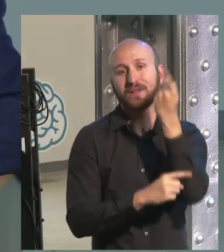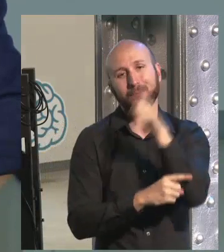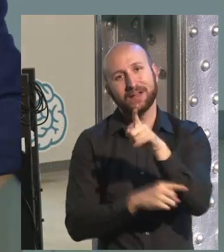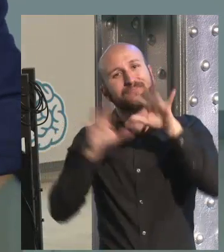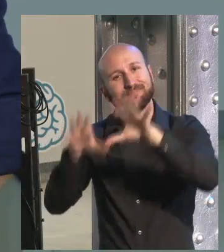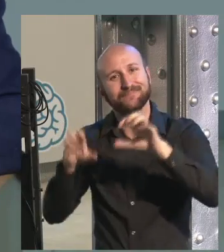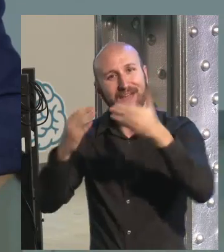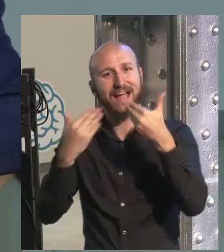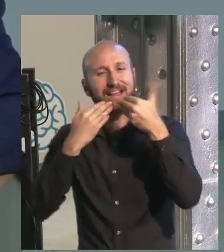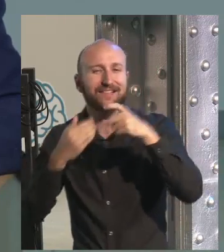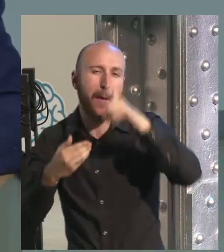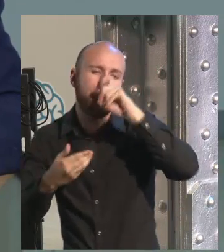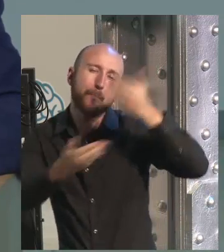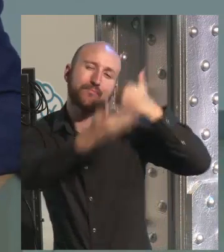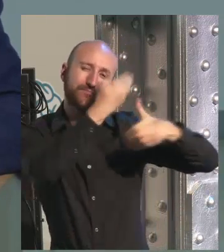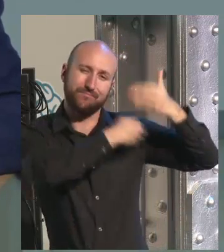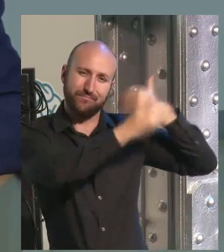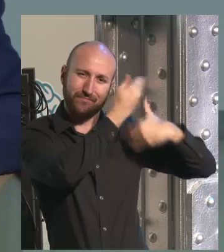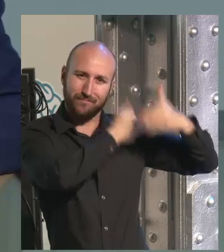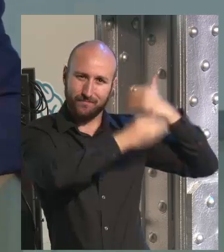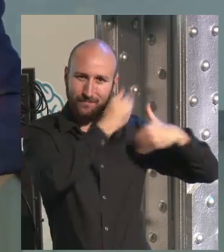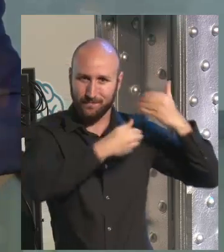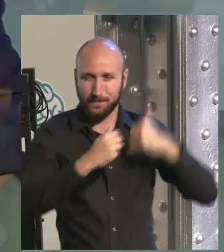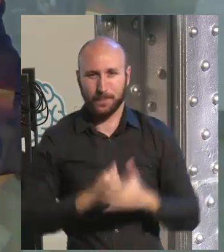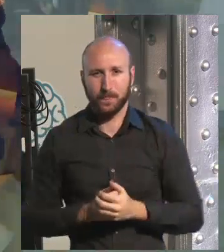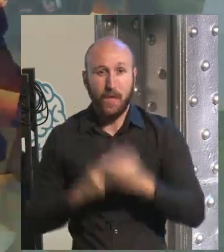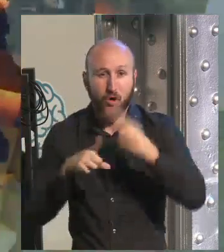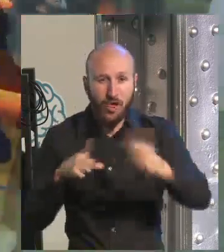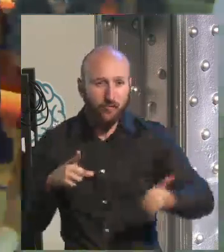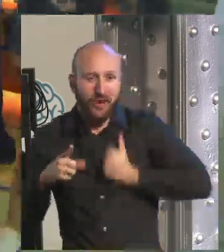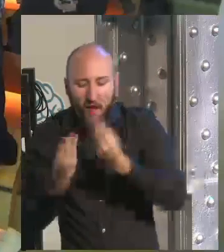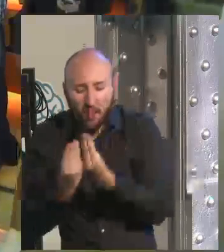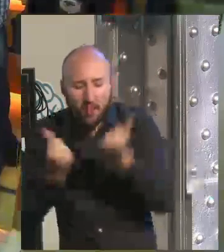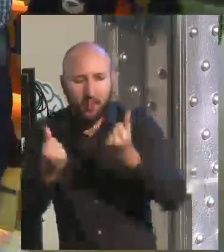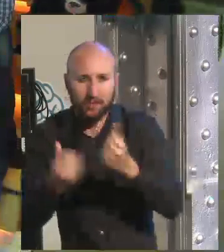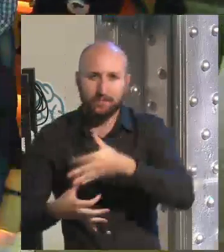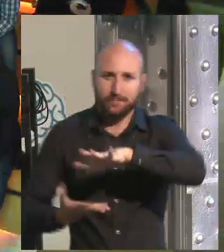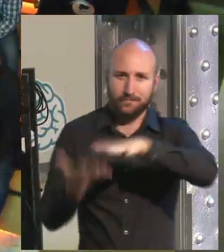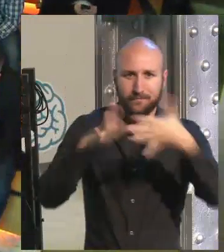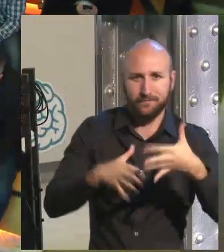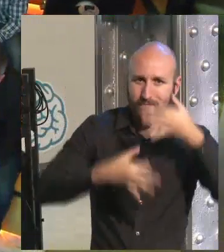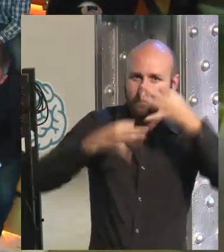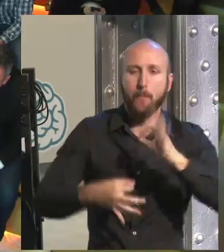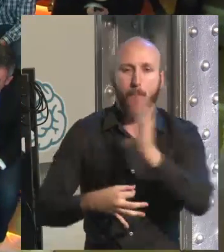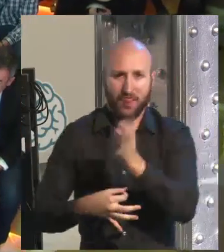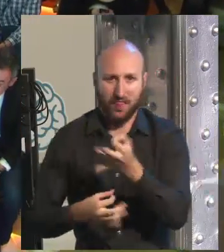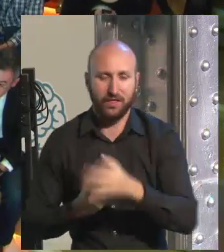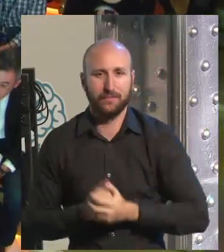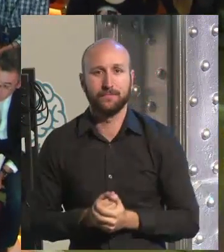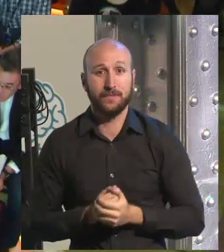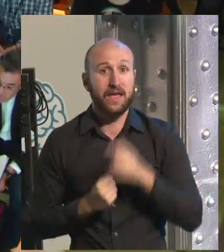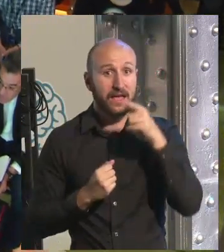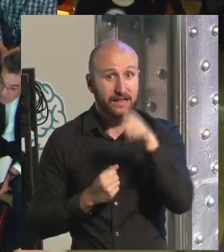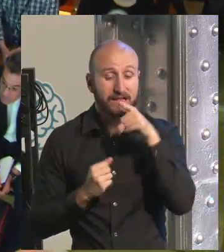It is also about learning from the old structures by destroying them. And this is the path